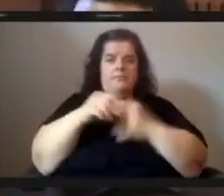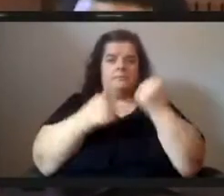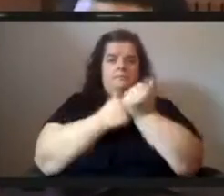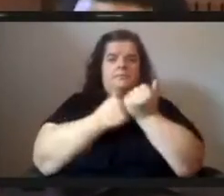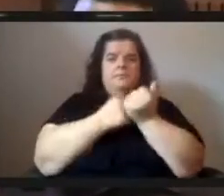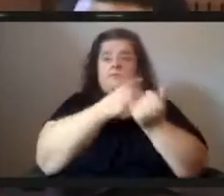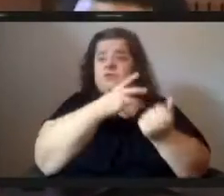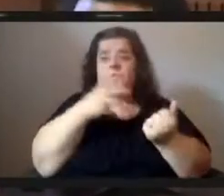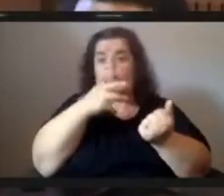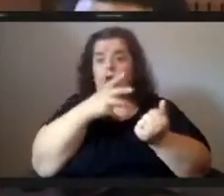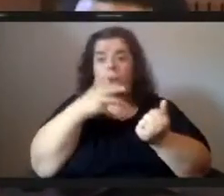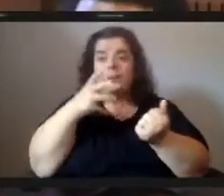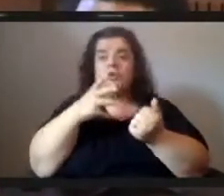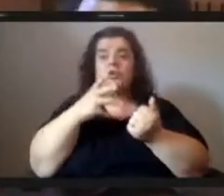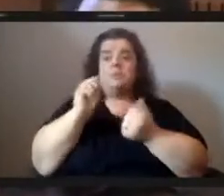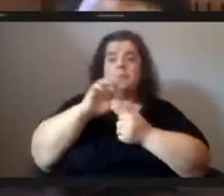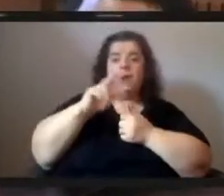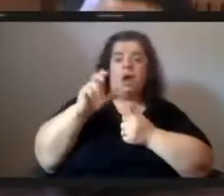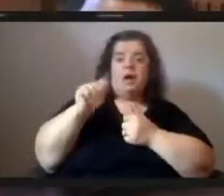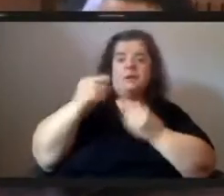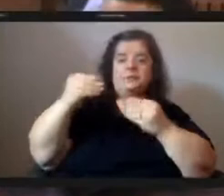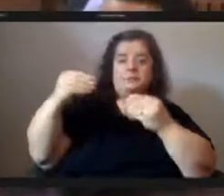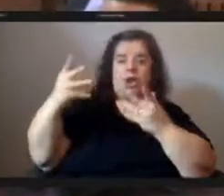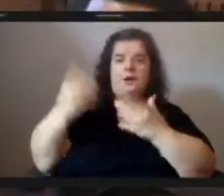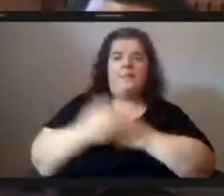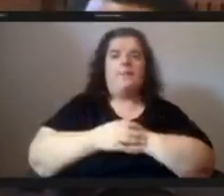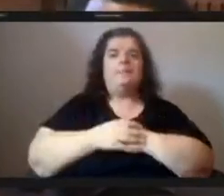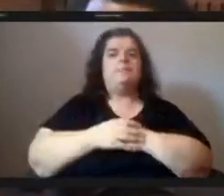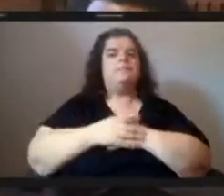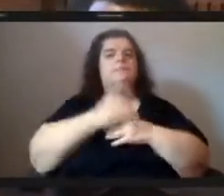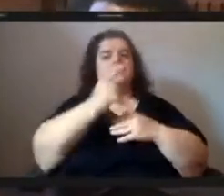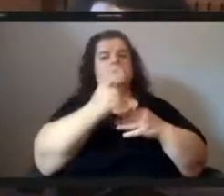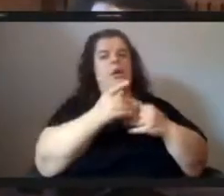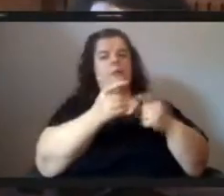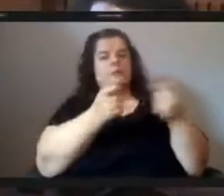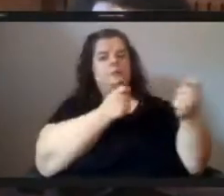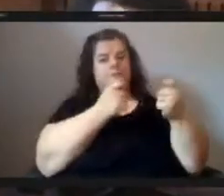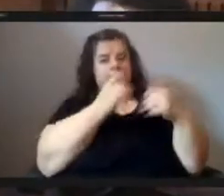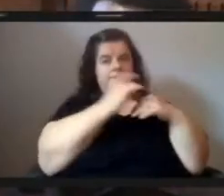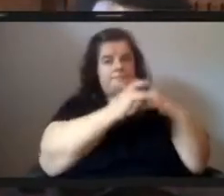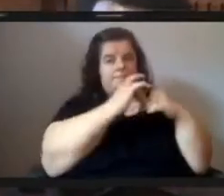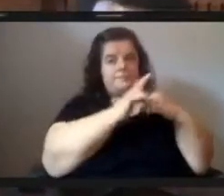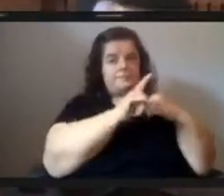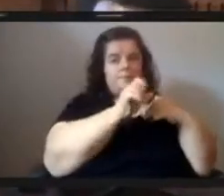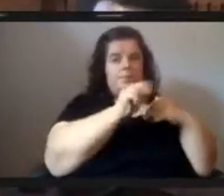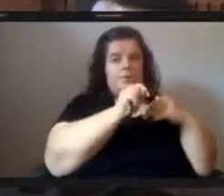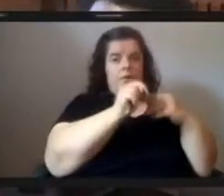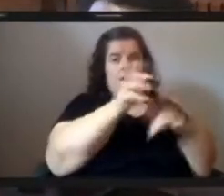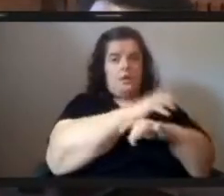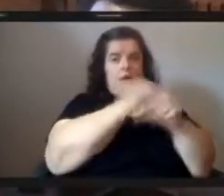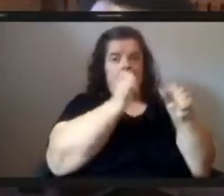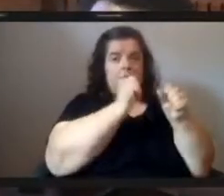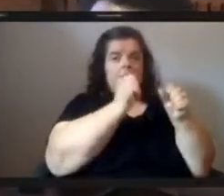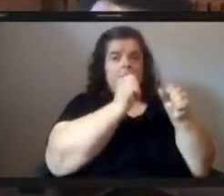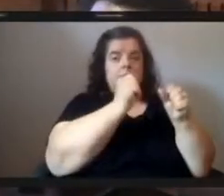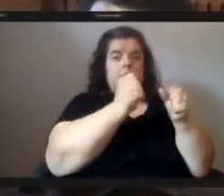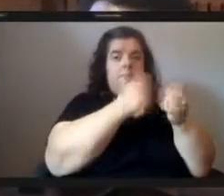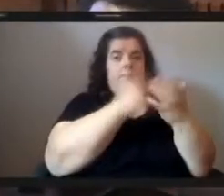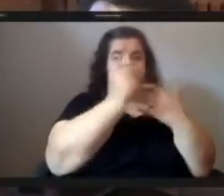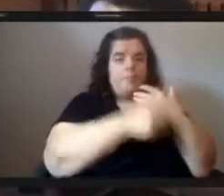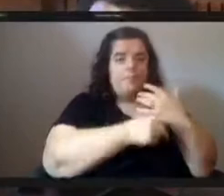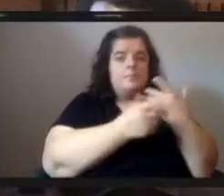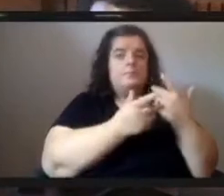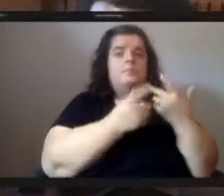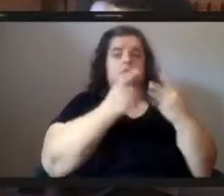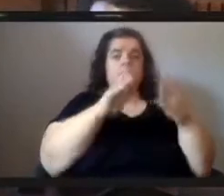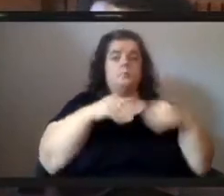markets where there's food distribution you manage vacant lot acquisition programs and adoption programs and you provide